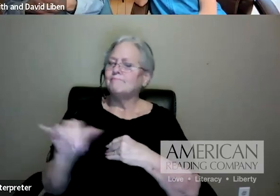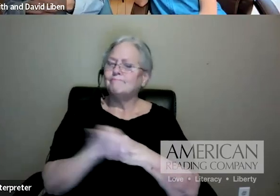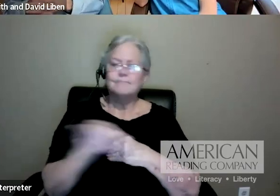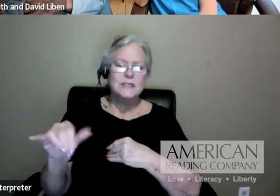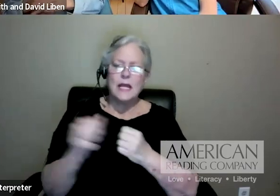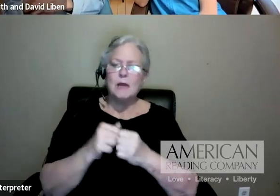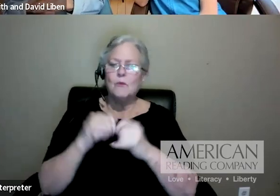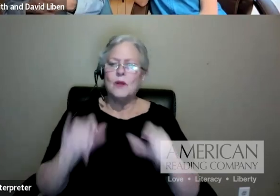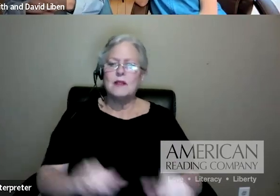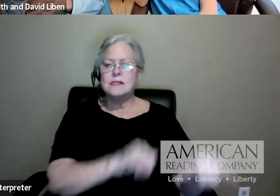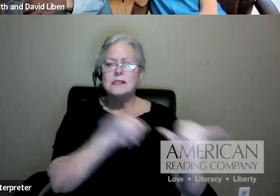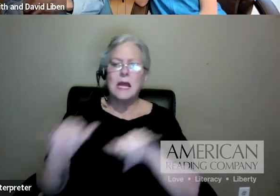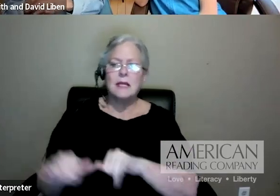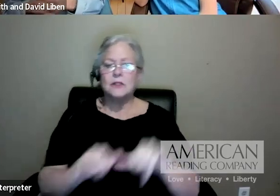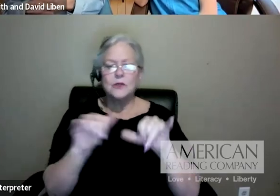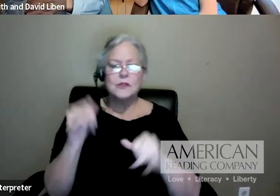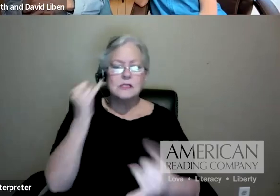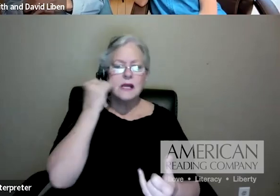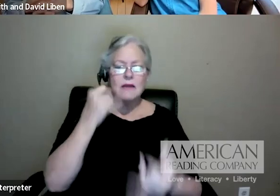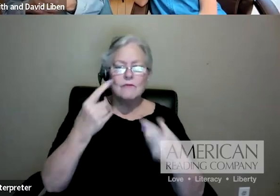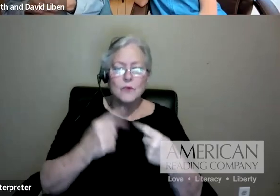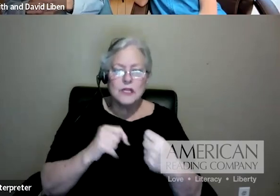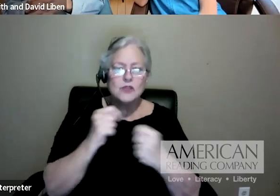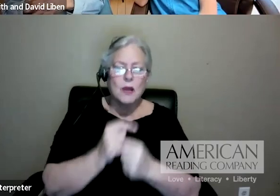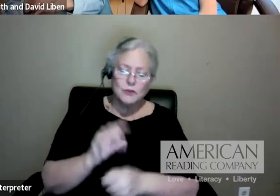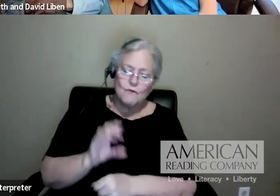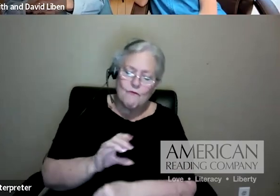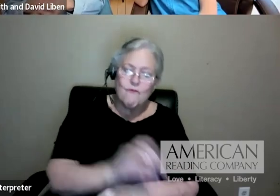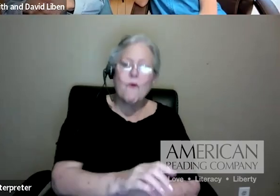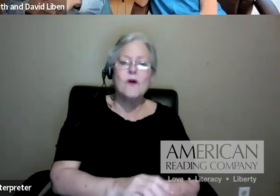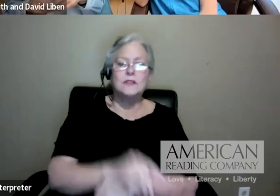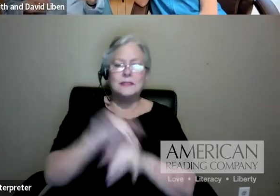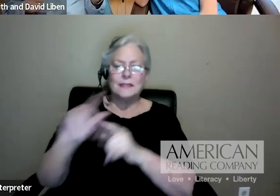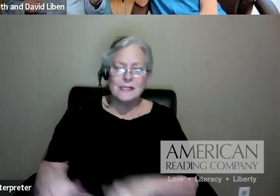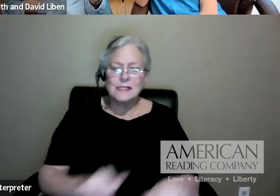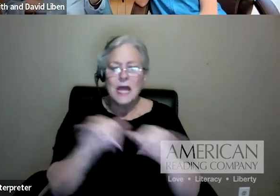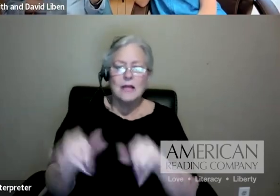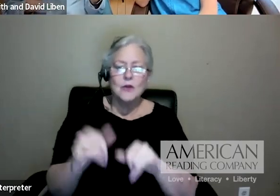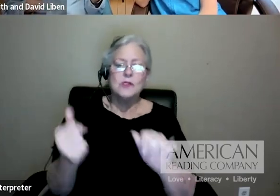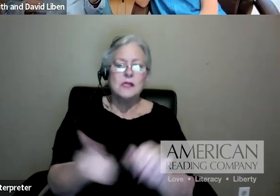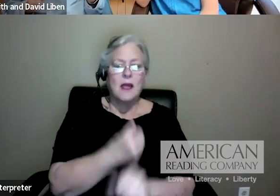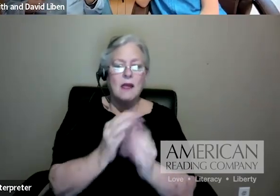shoehorn the standards into every text, and our book is really good about this. On what chapters?